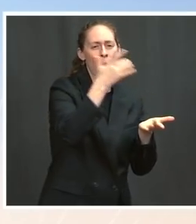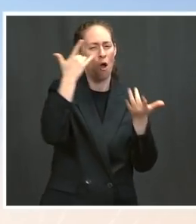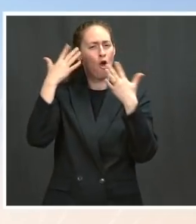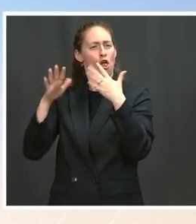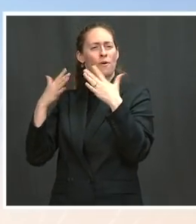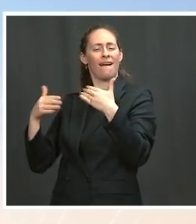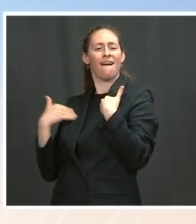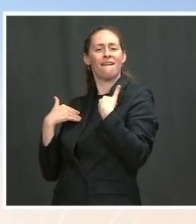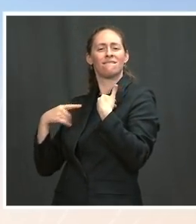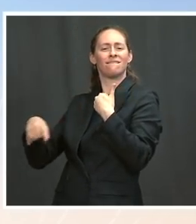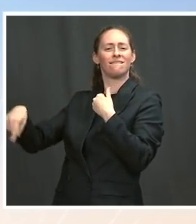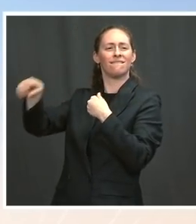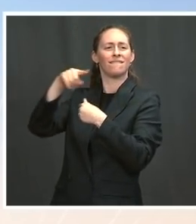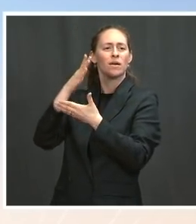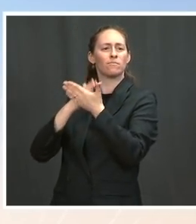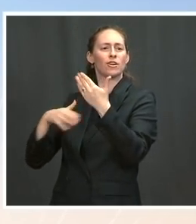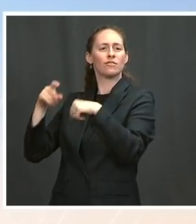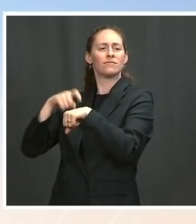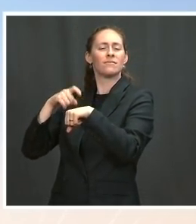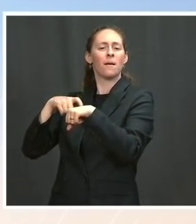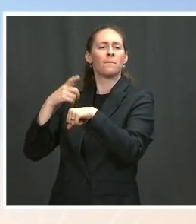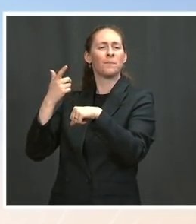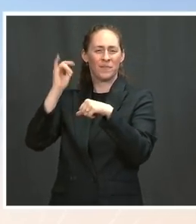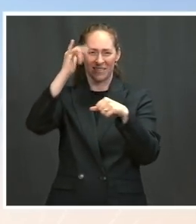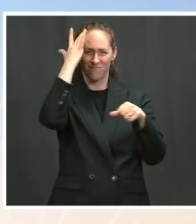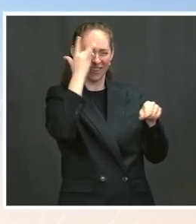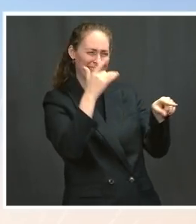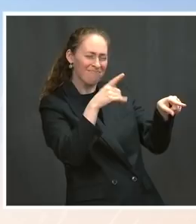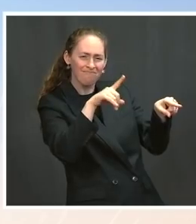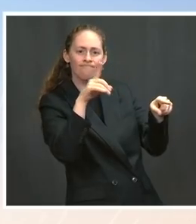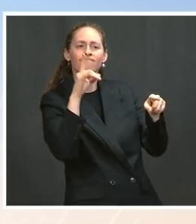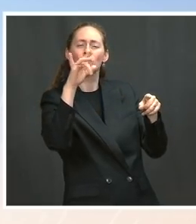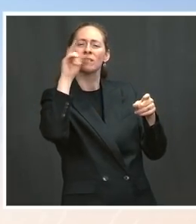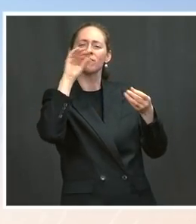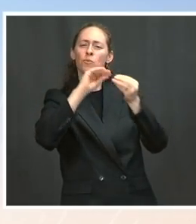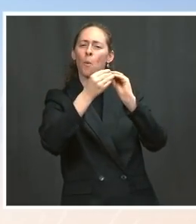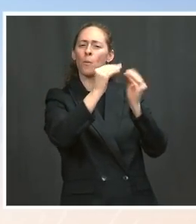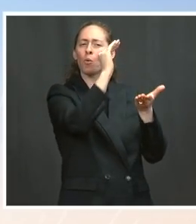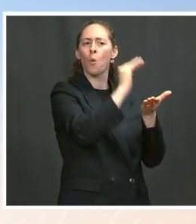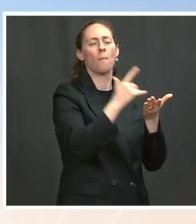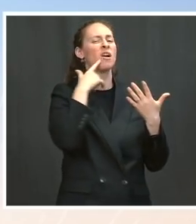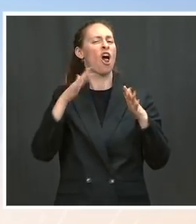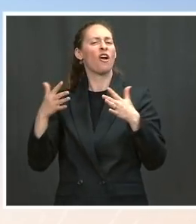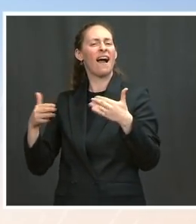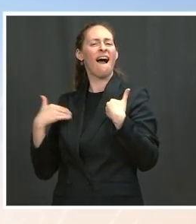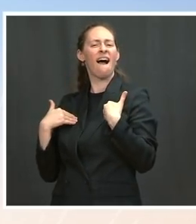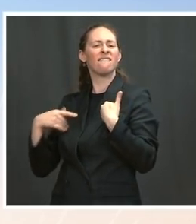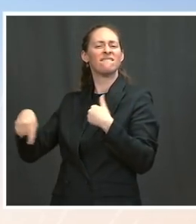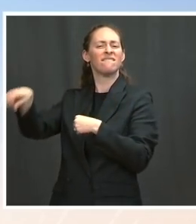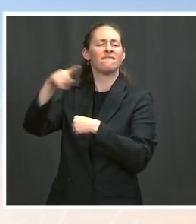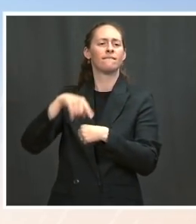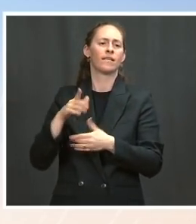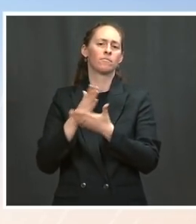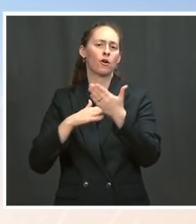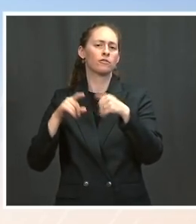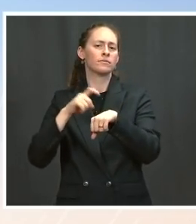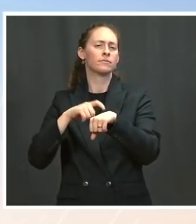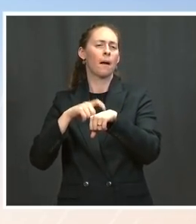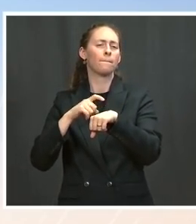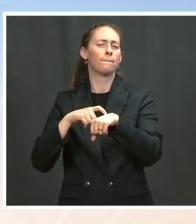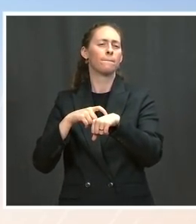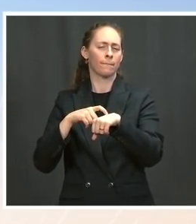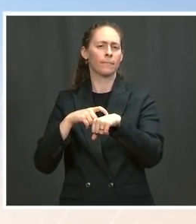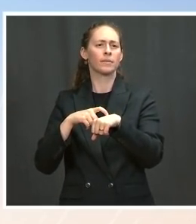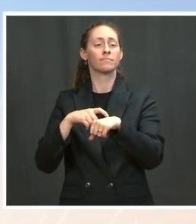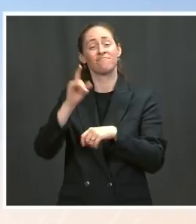working part-time. You know, the labor market is volatile from month to month, and I think